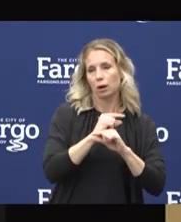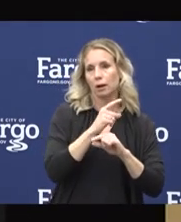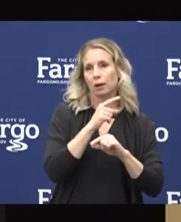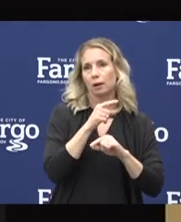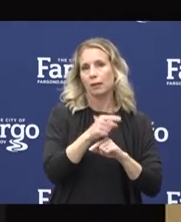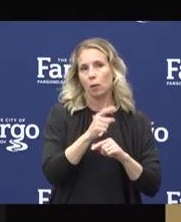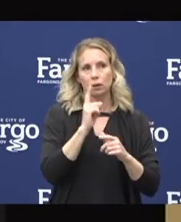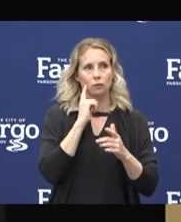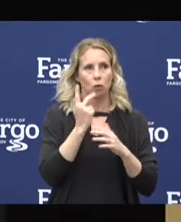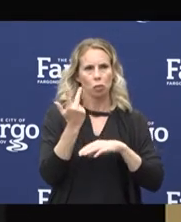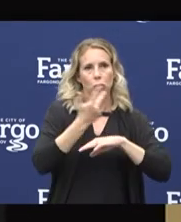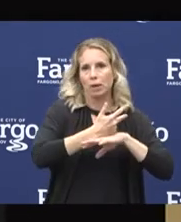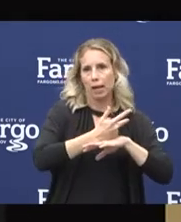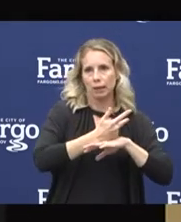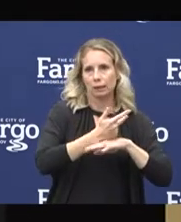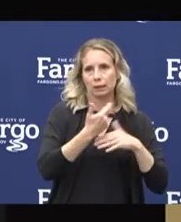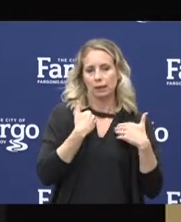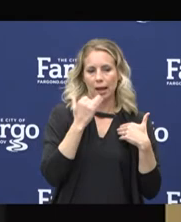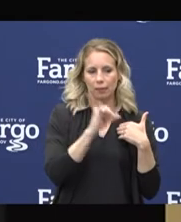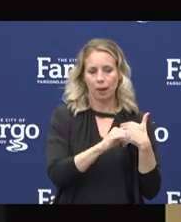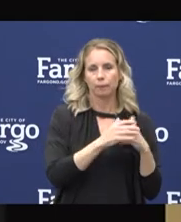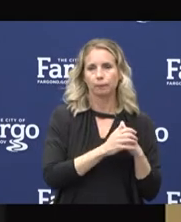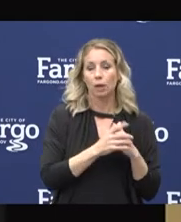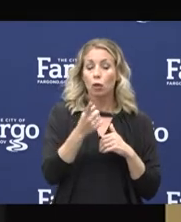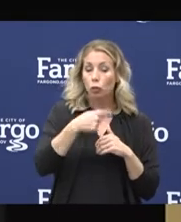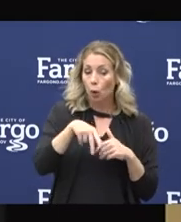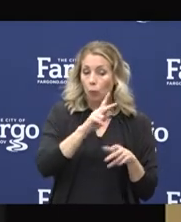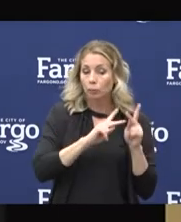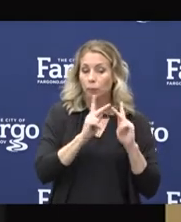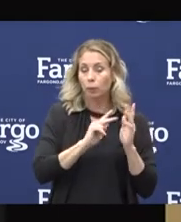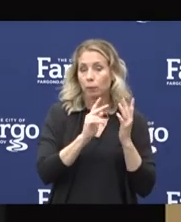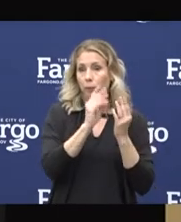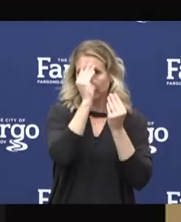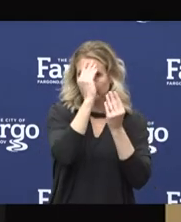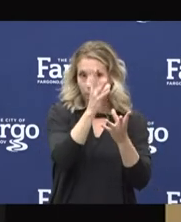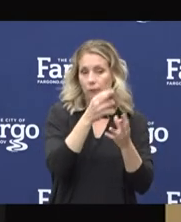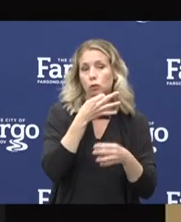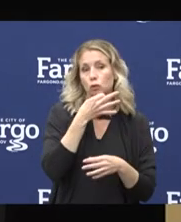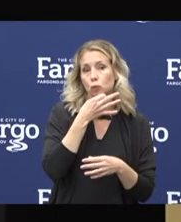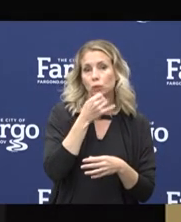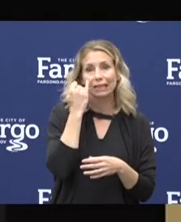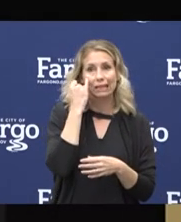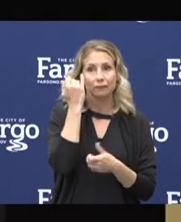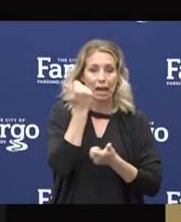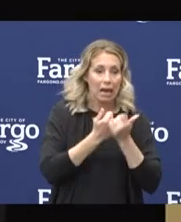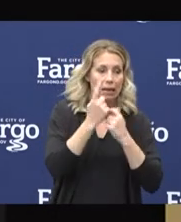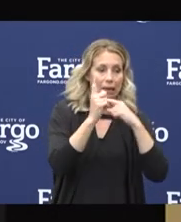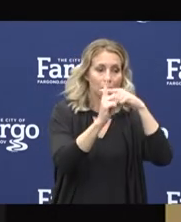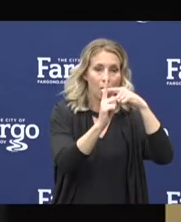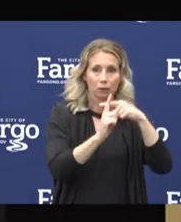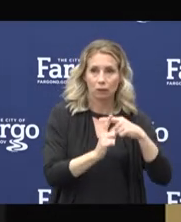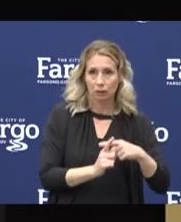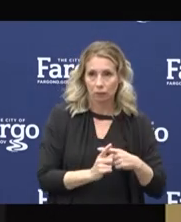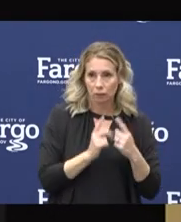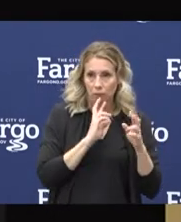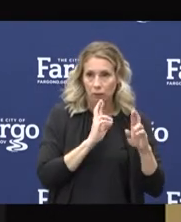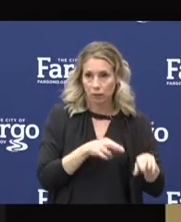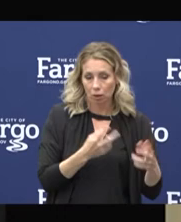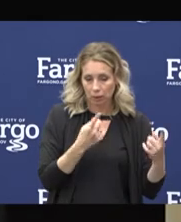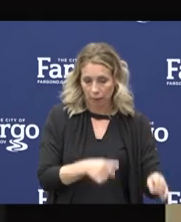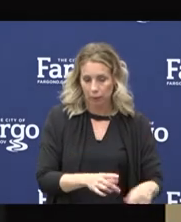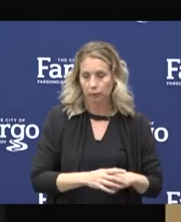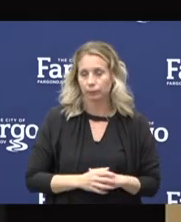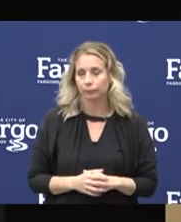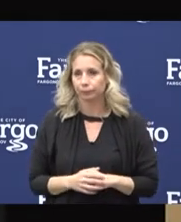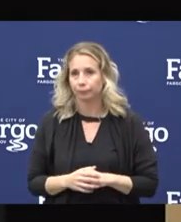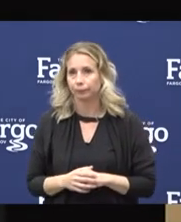And those residents will be notified soon of any positive results that may have occurred